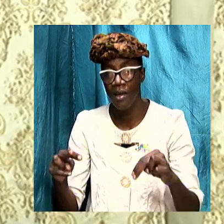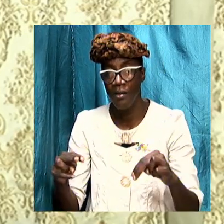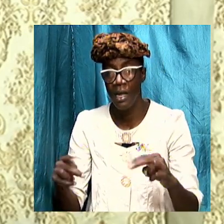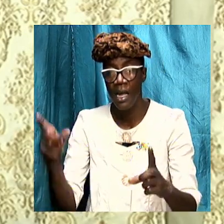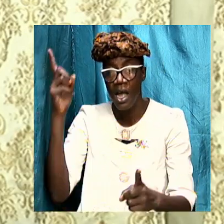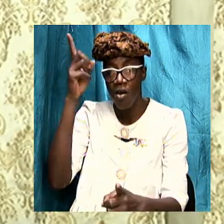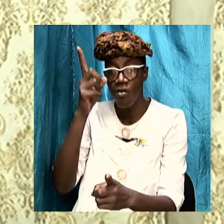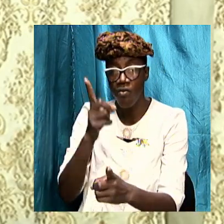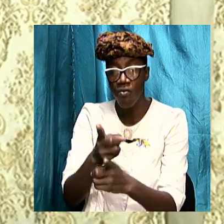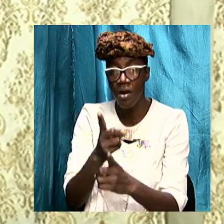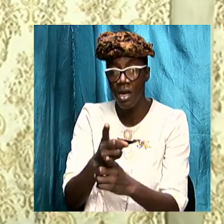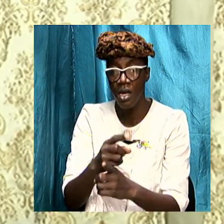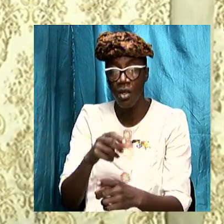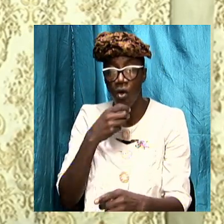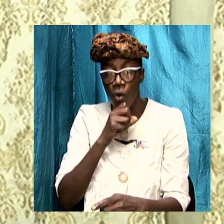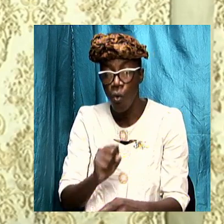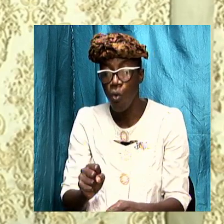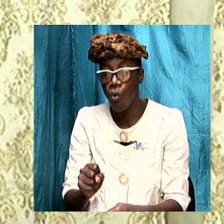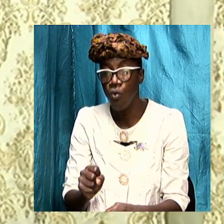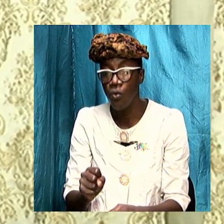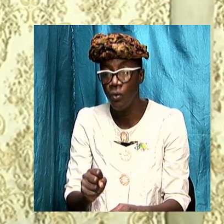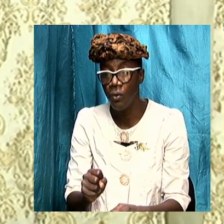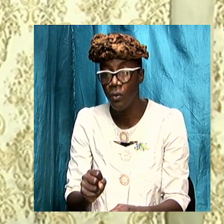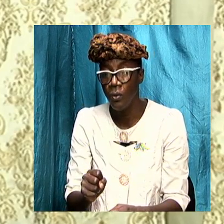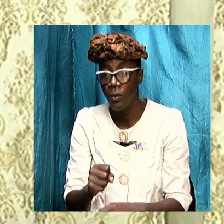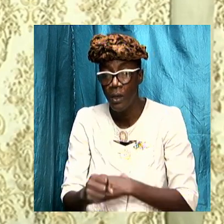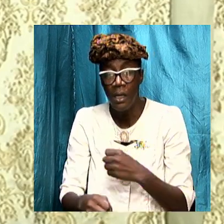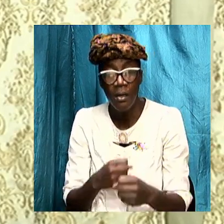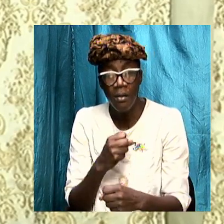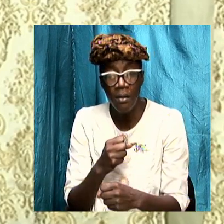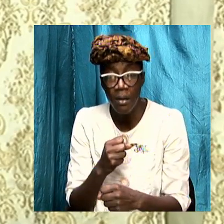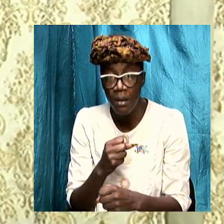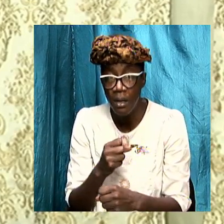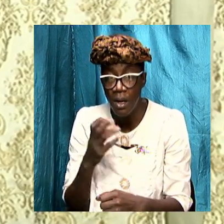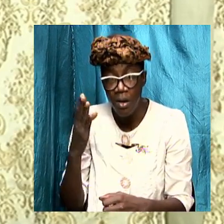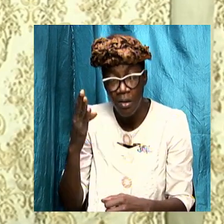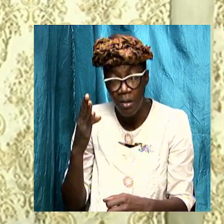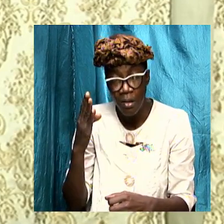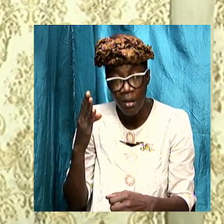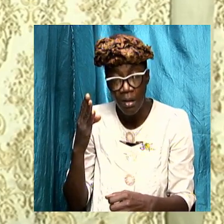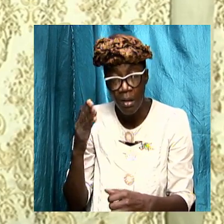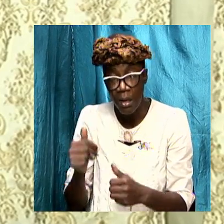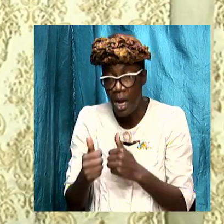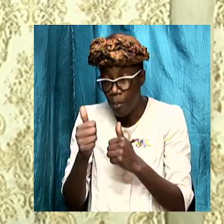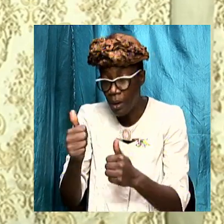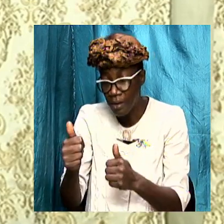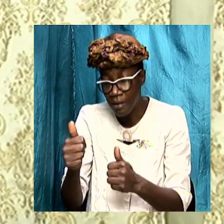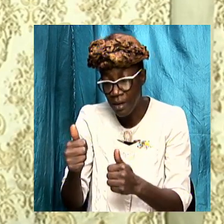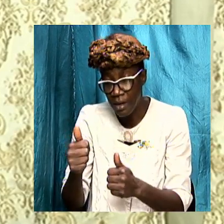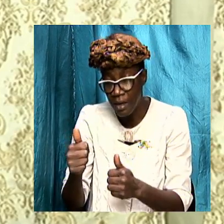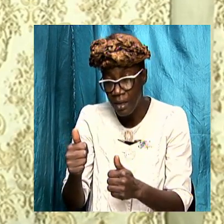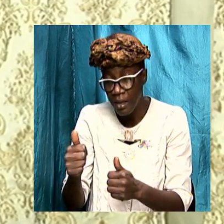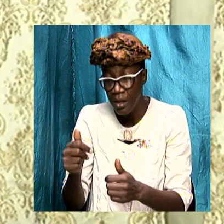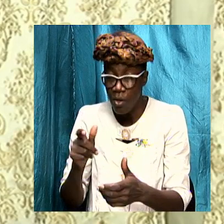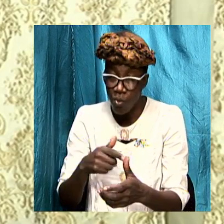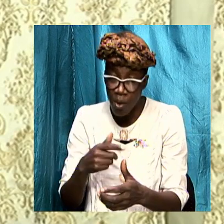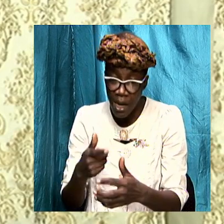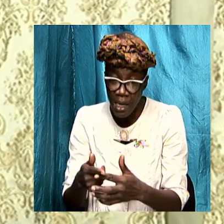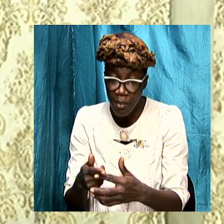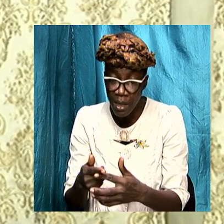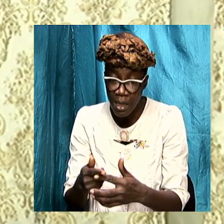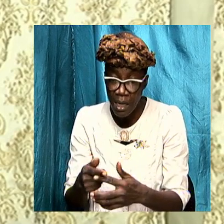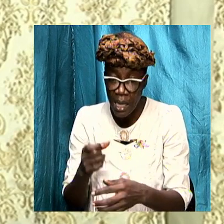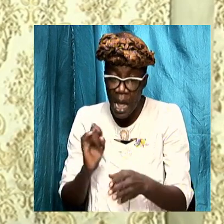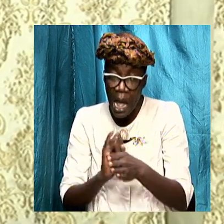age but the apostle in his old age while banished on that island for prisoners